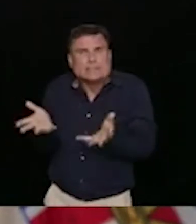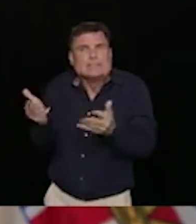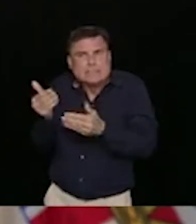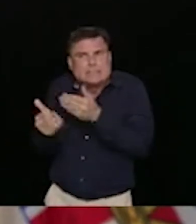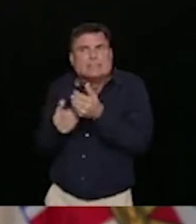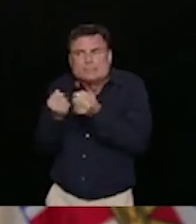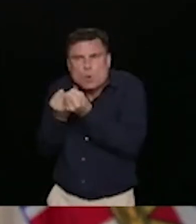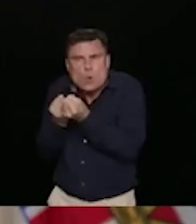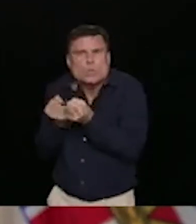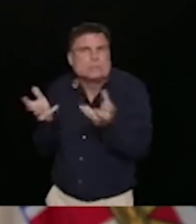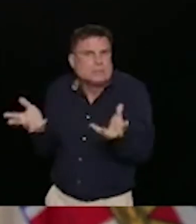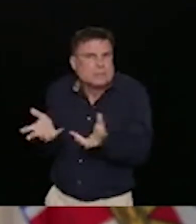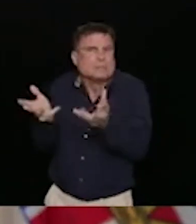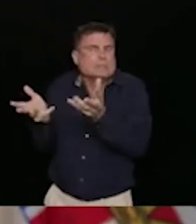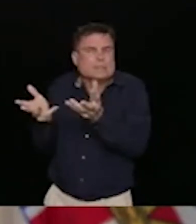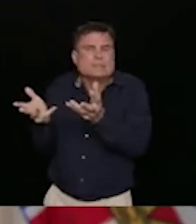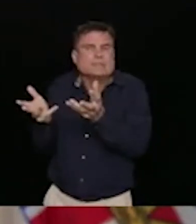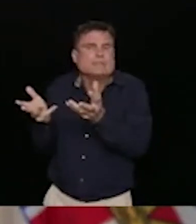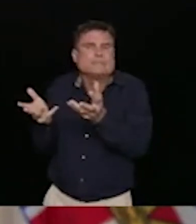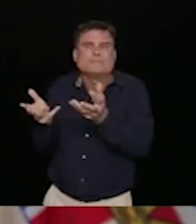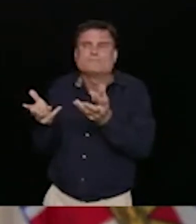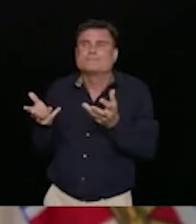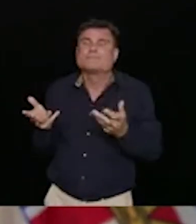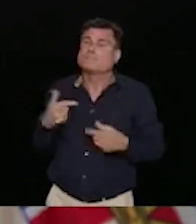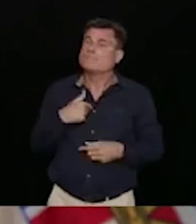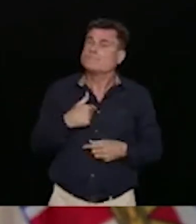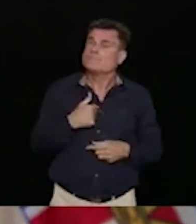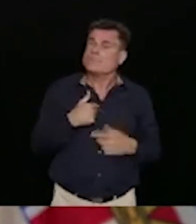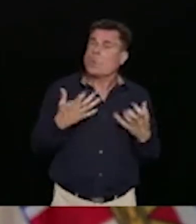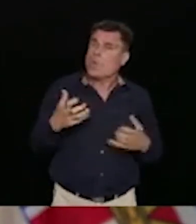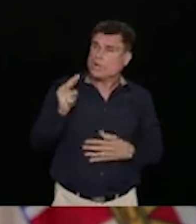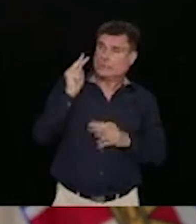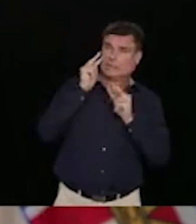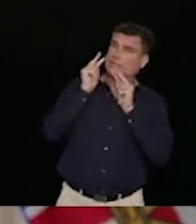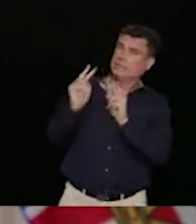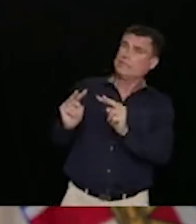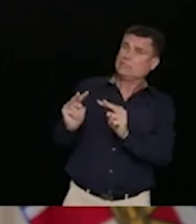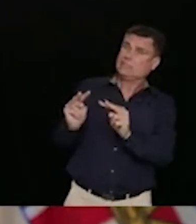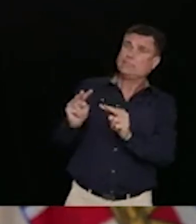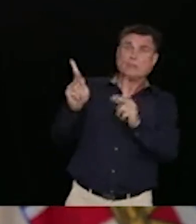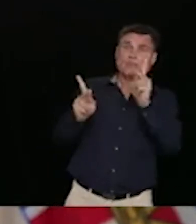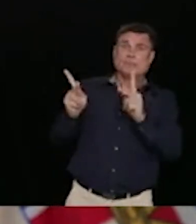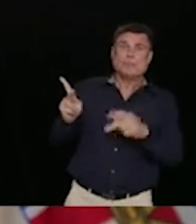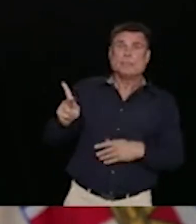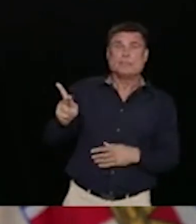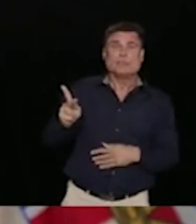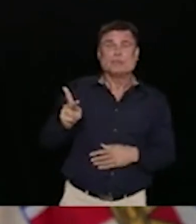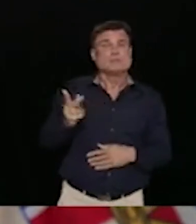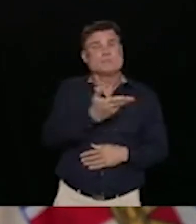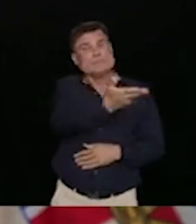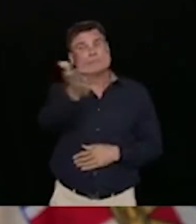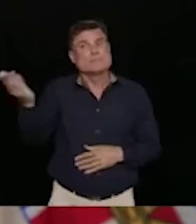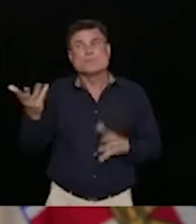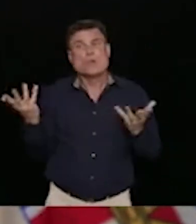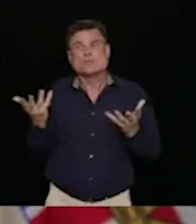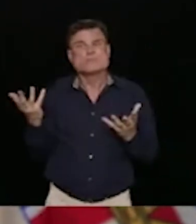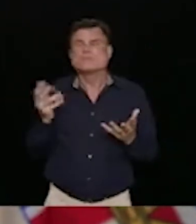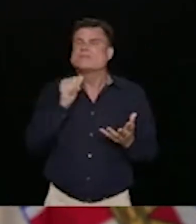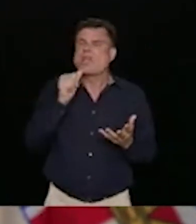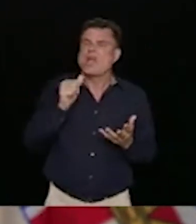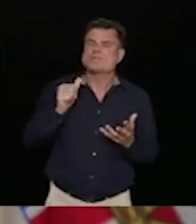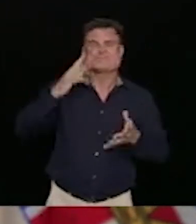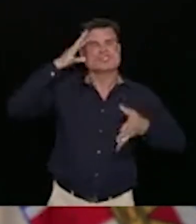chiefs of police of Canada have called for as well, is reducing the stigma for people who are at home who are using drugs.